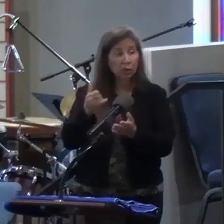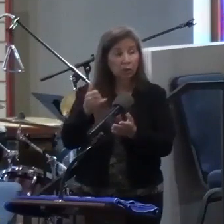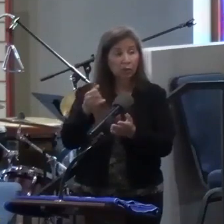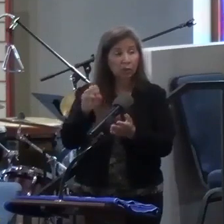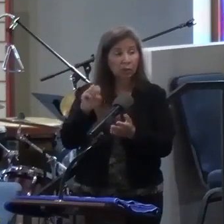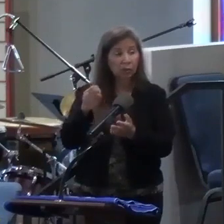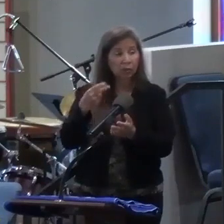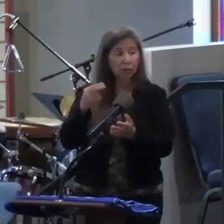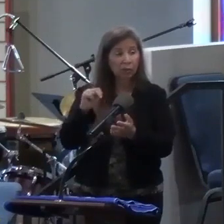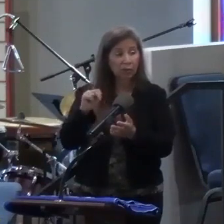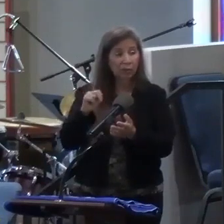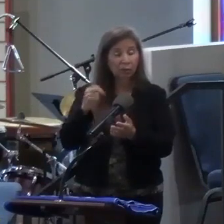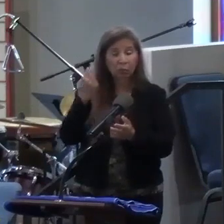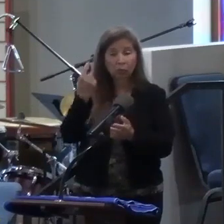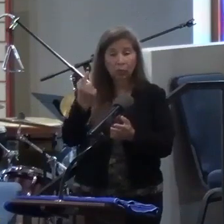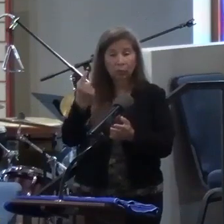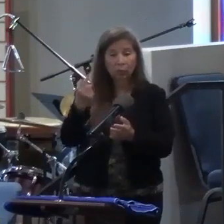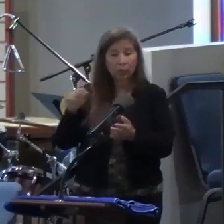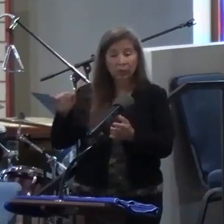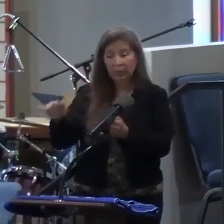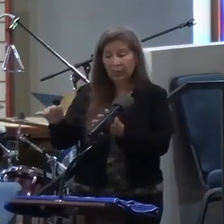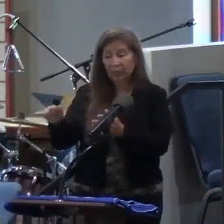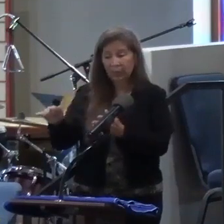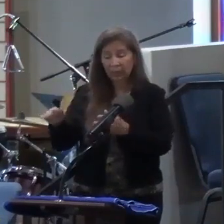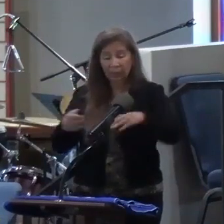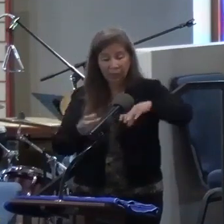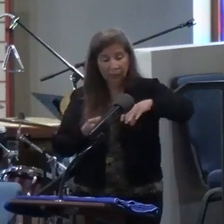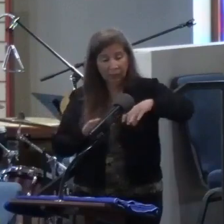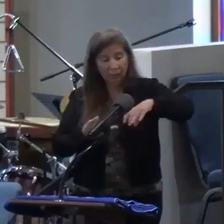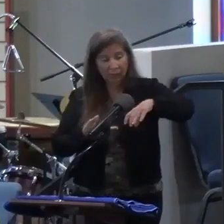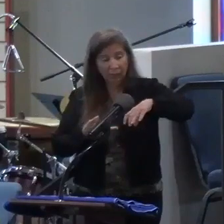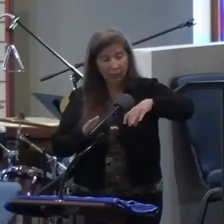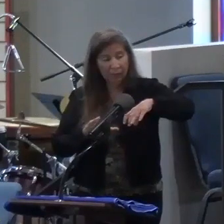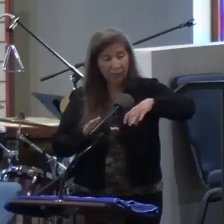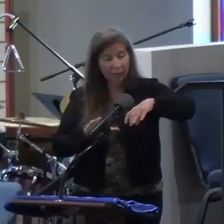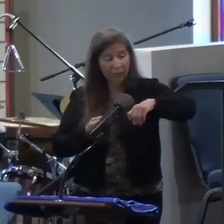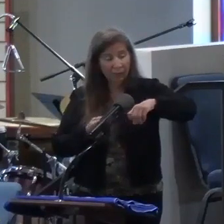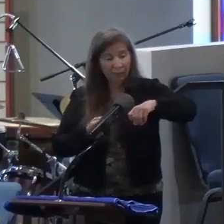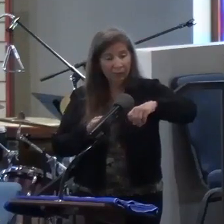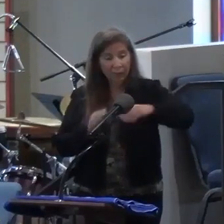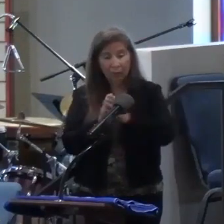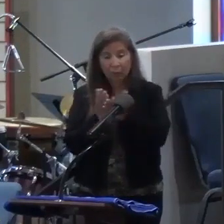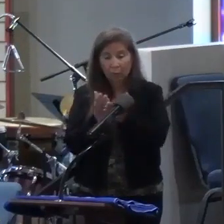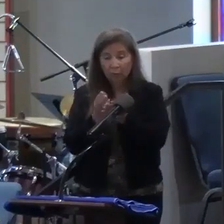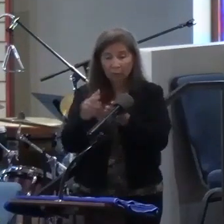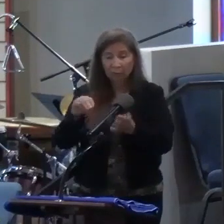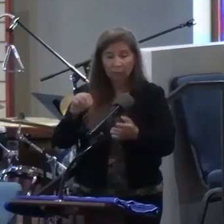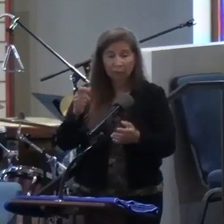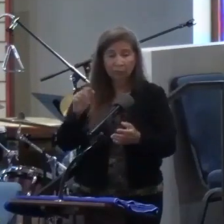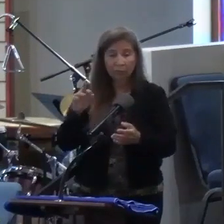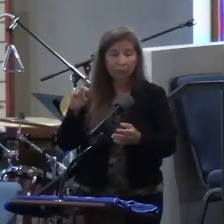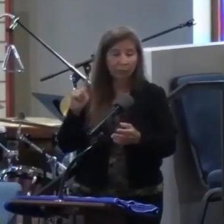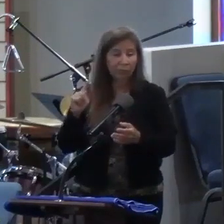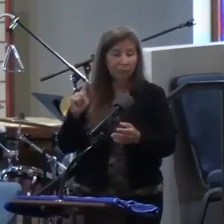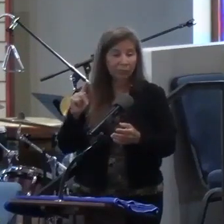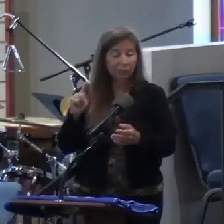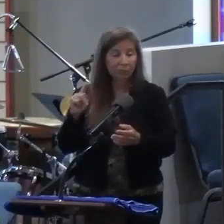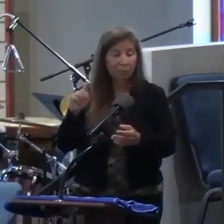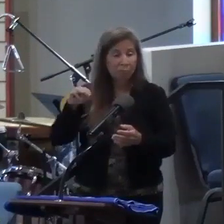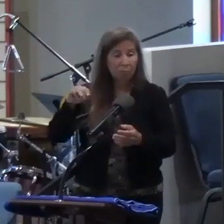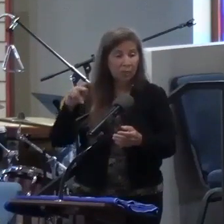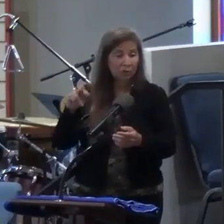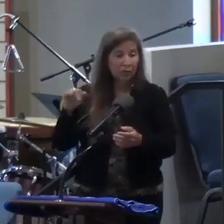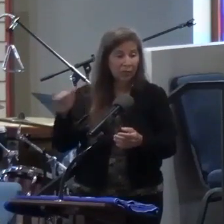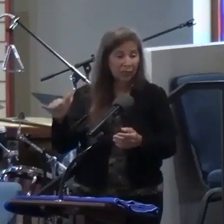behind. It was Mary Magdalene. And we're told in the book of Mark something about Mary Magdalene, and that's at some